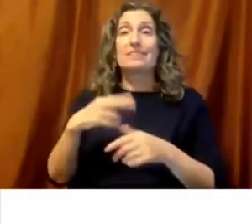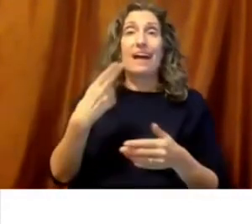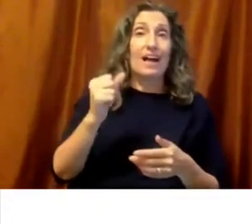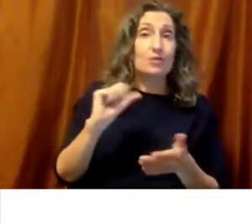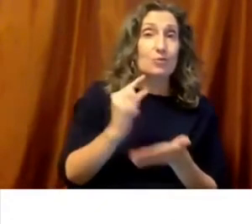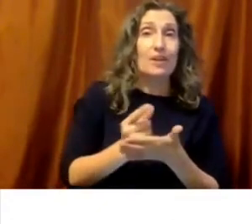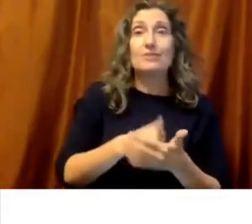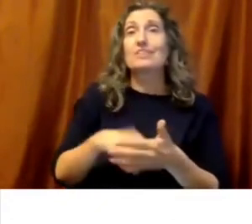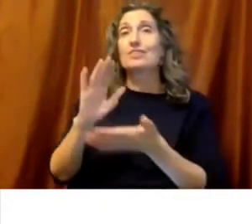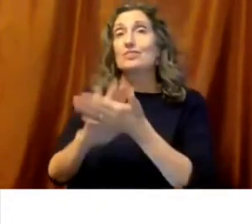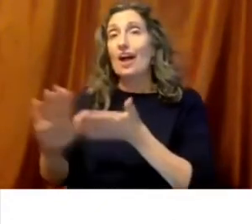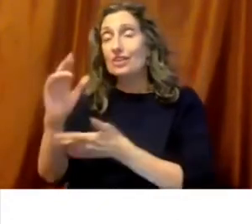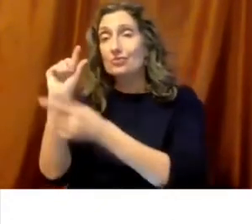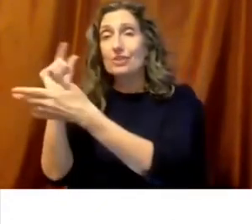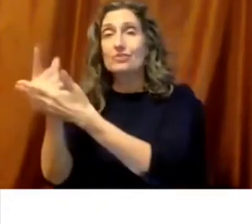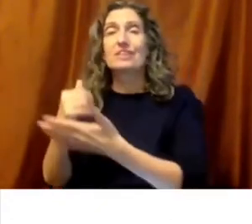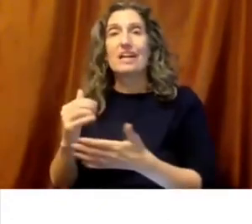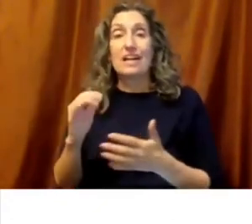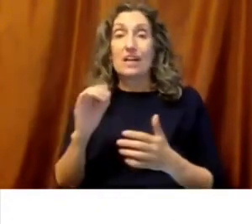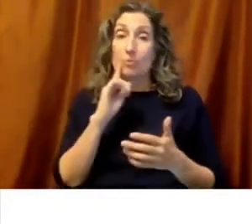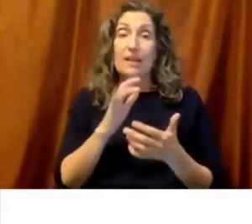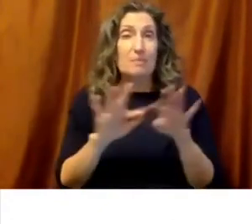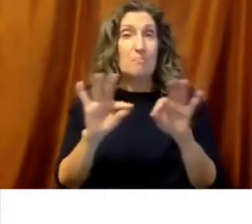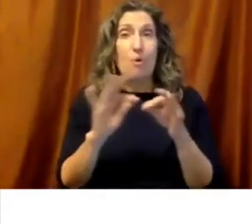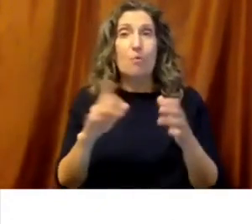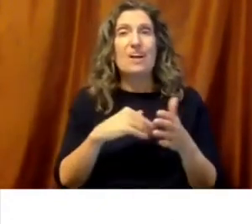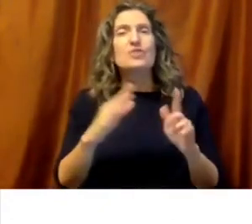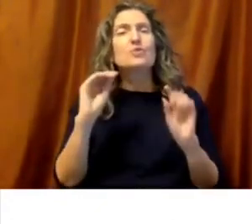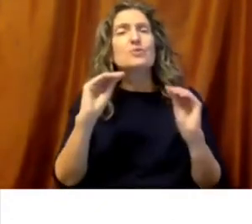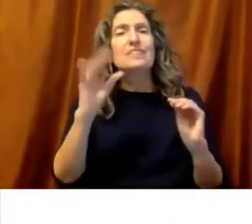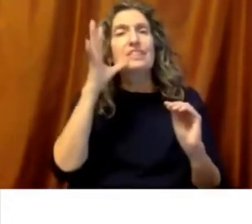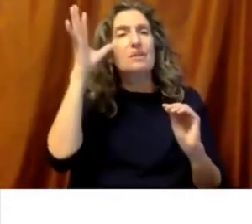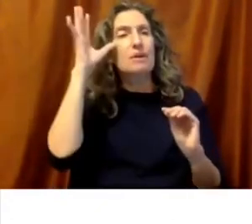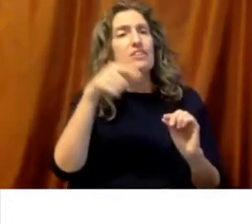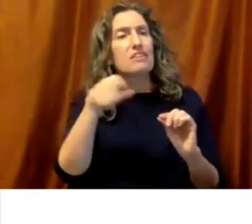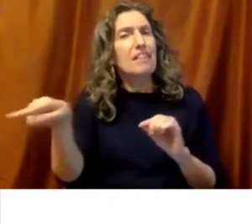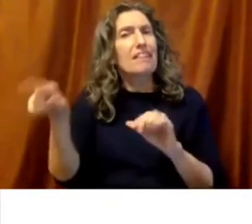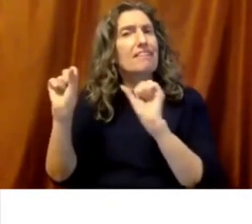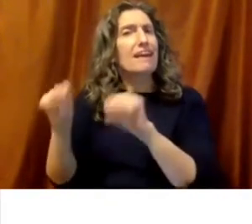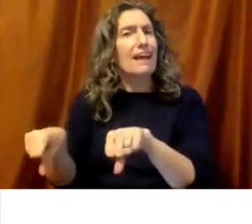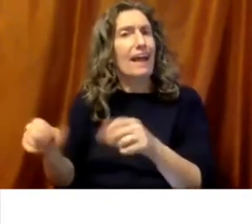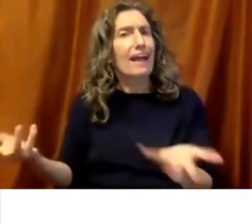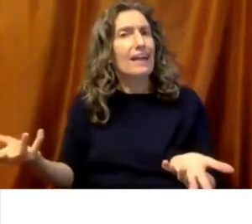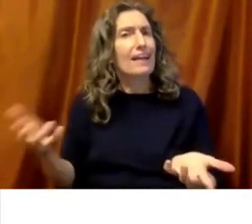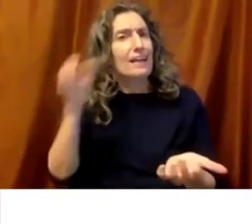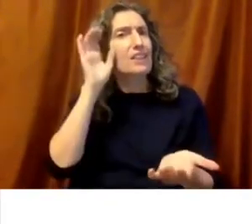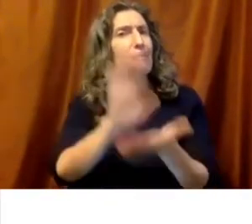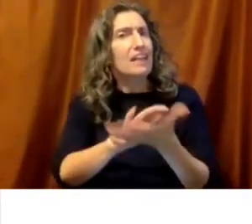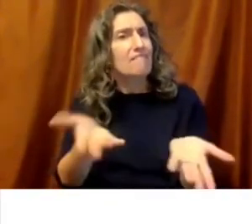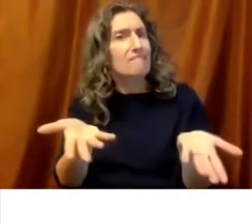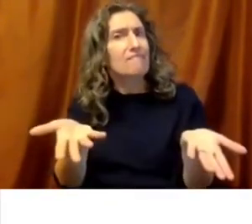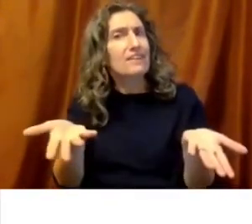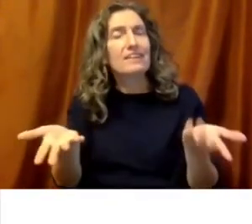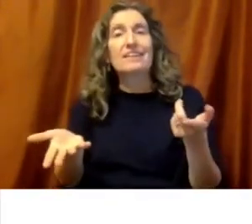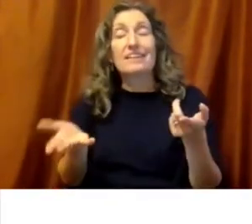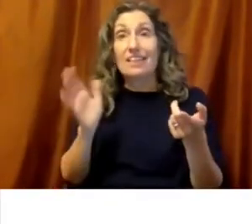college. And when the parents graduate, the babies graduate too. And we give them college t-shirts that say college graduate and